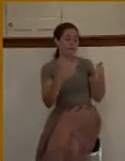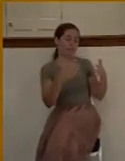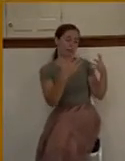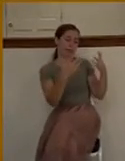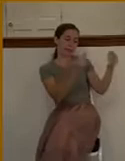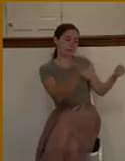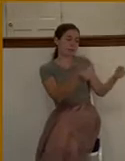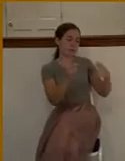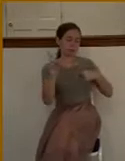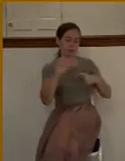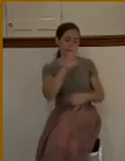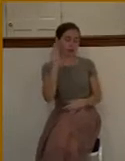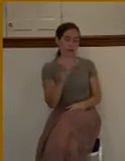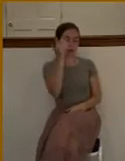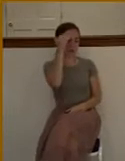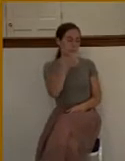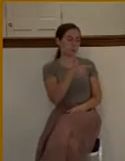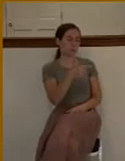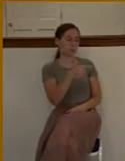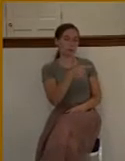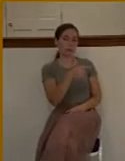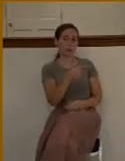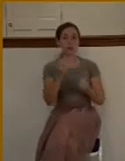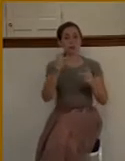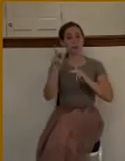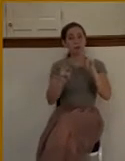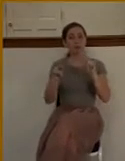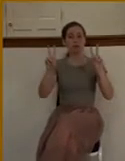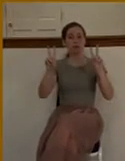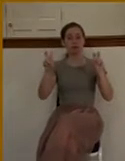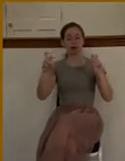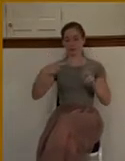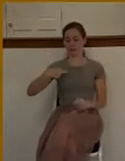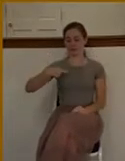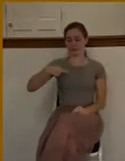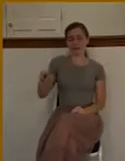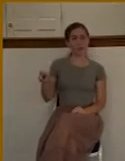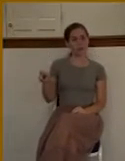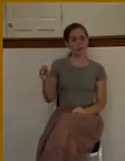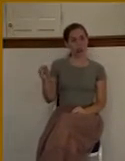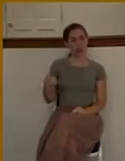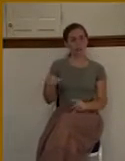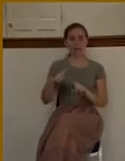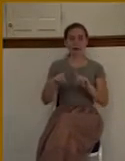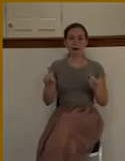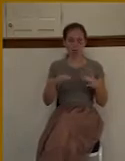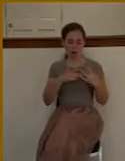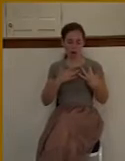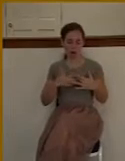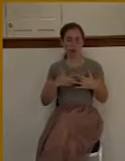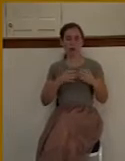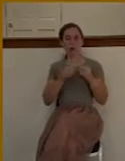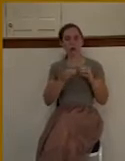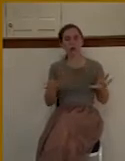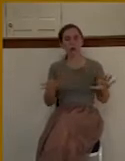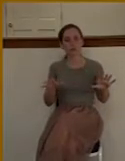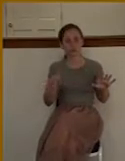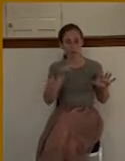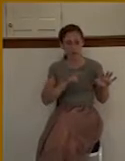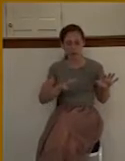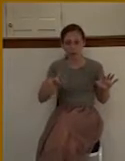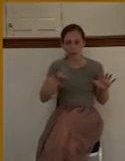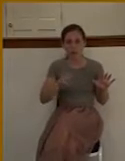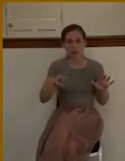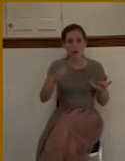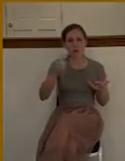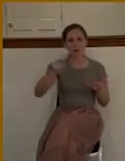are religious, but really they are lost. And so this is the most important issue that you'll ever